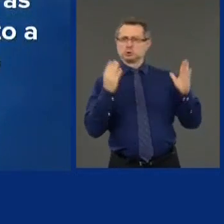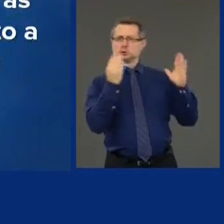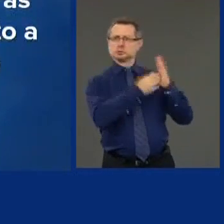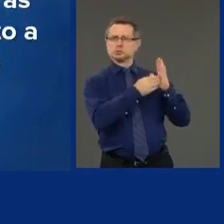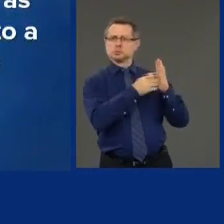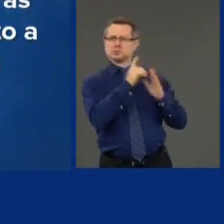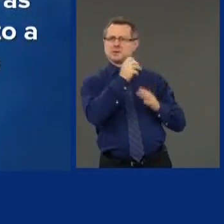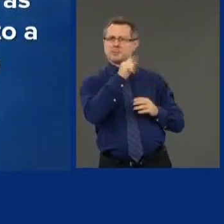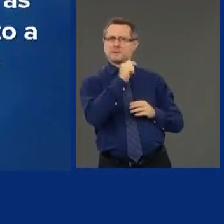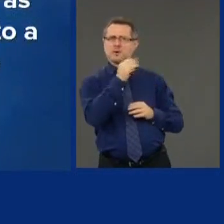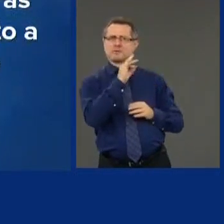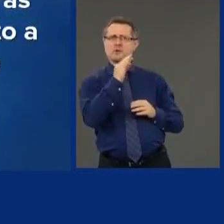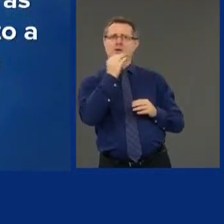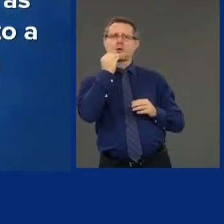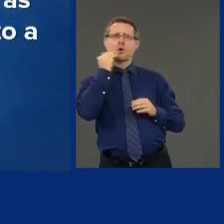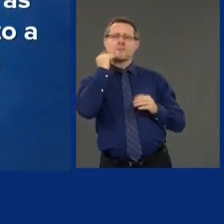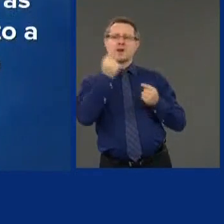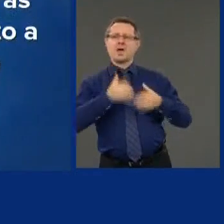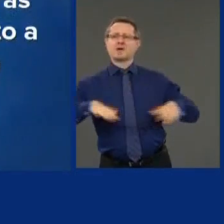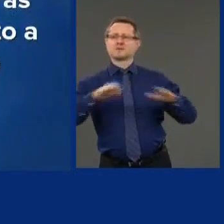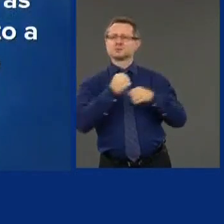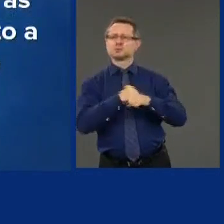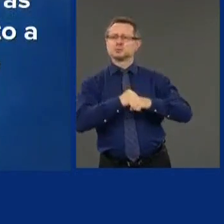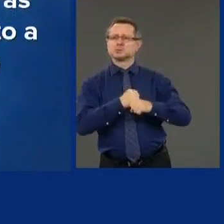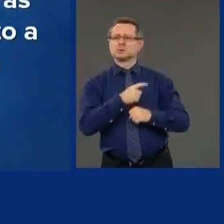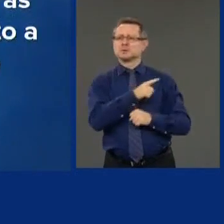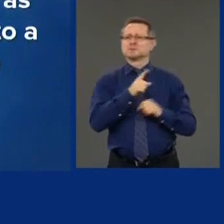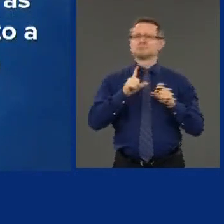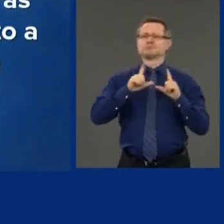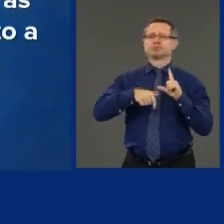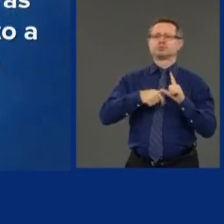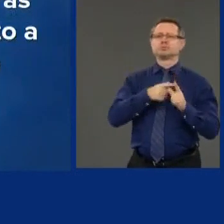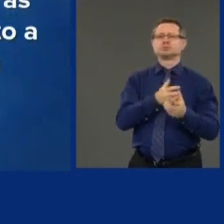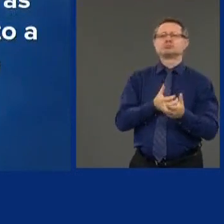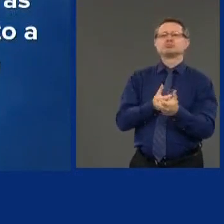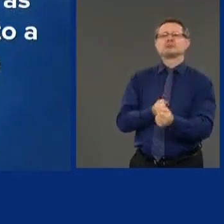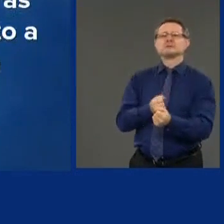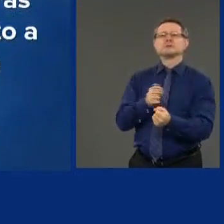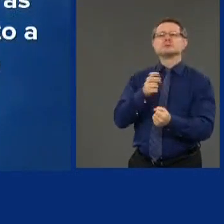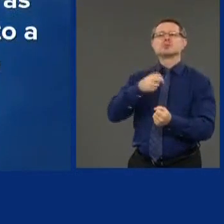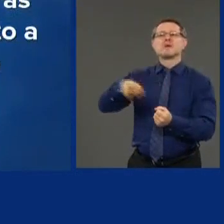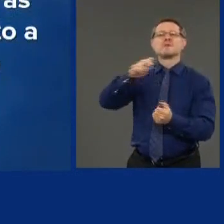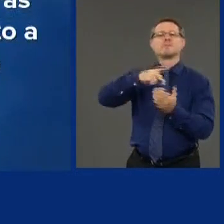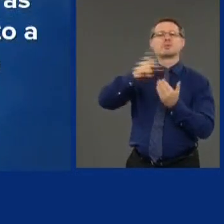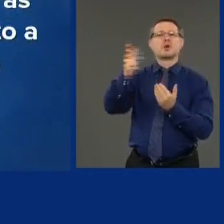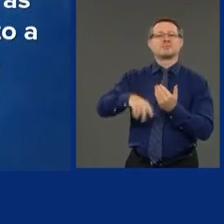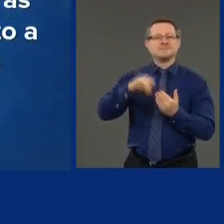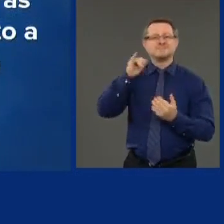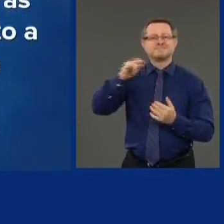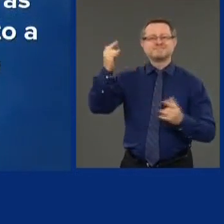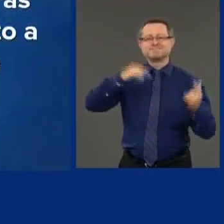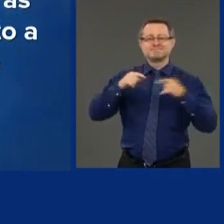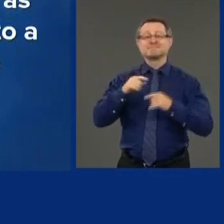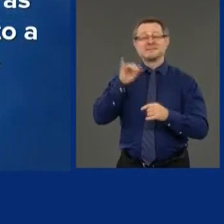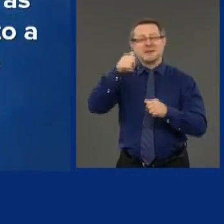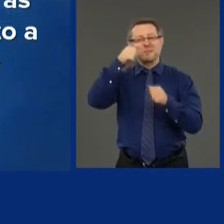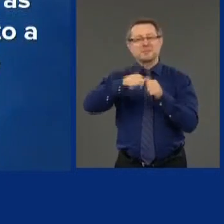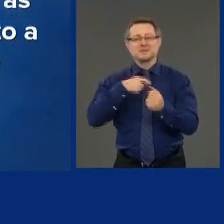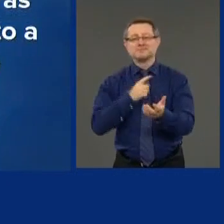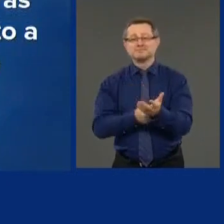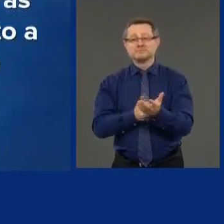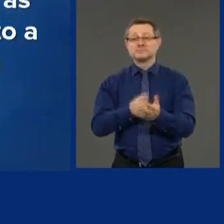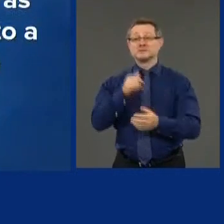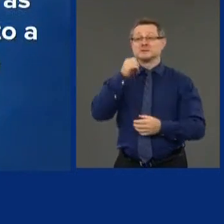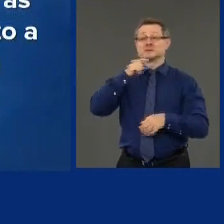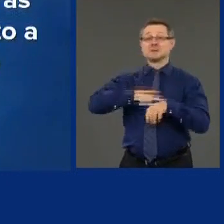for stopping the Trusted Traveler Program, if you remember. Yesterday, 2 o'clock, Department